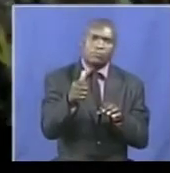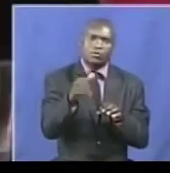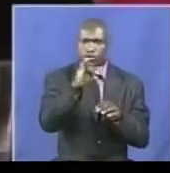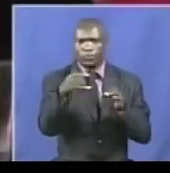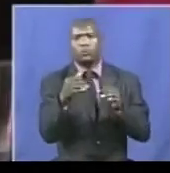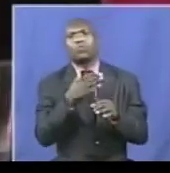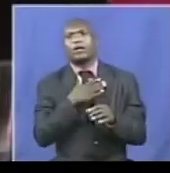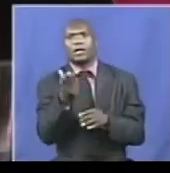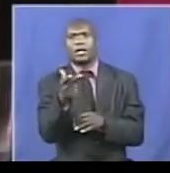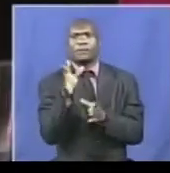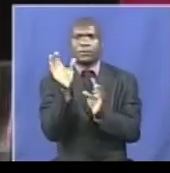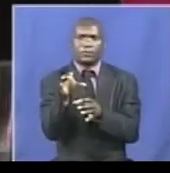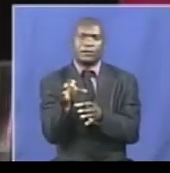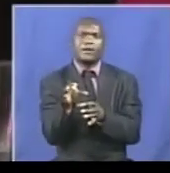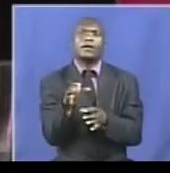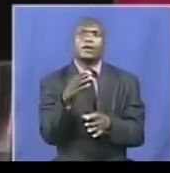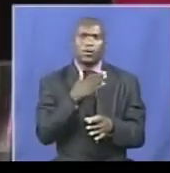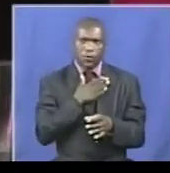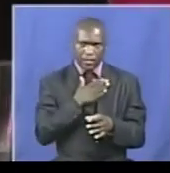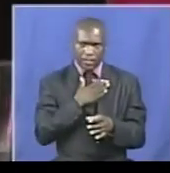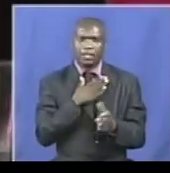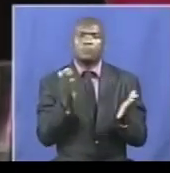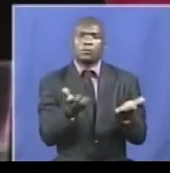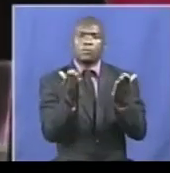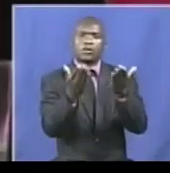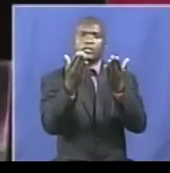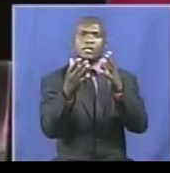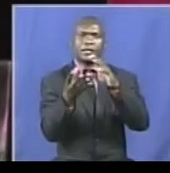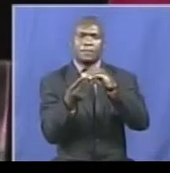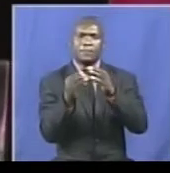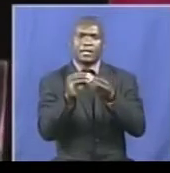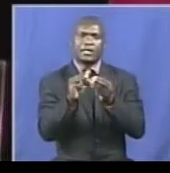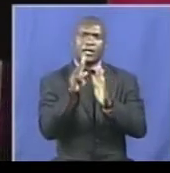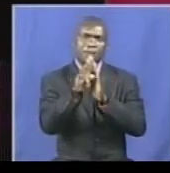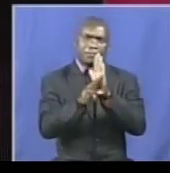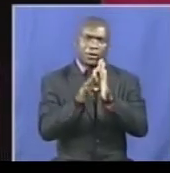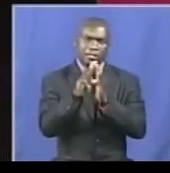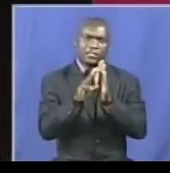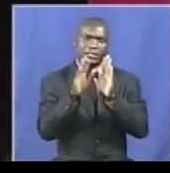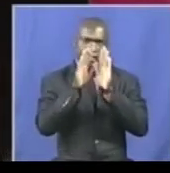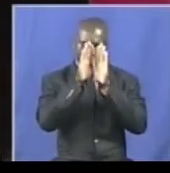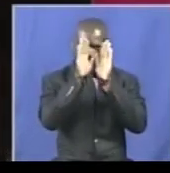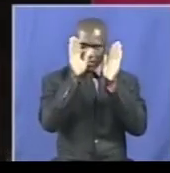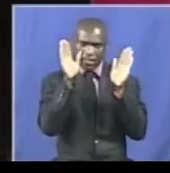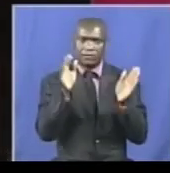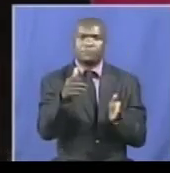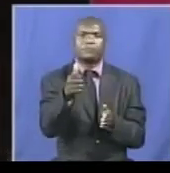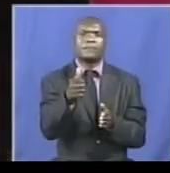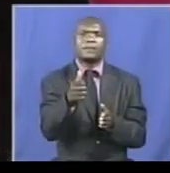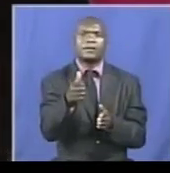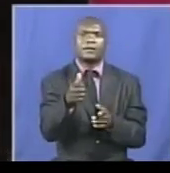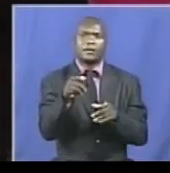Committed to promoting and achieving policy clarity and coherence as well as the